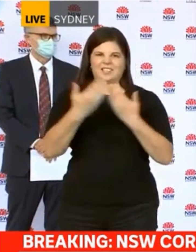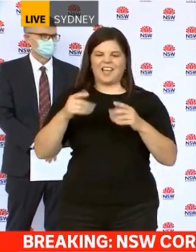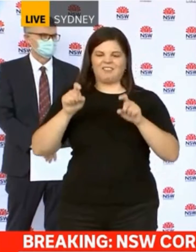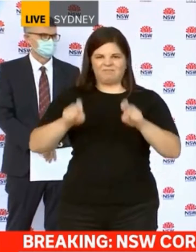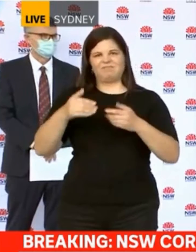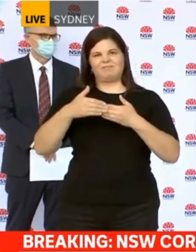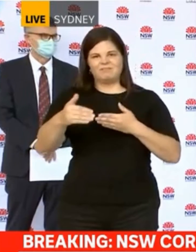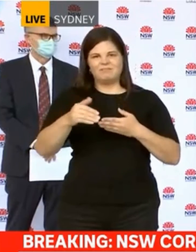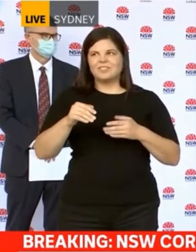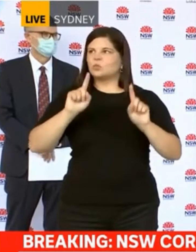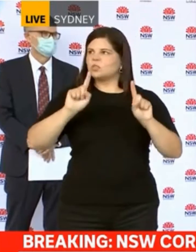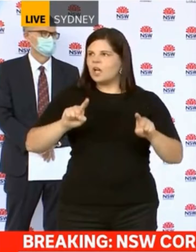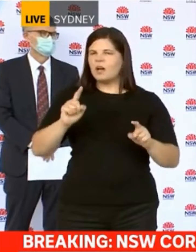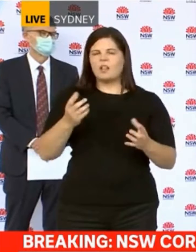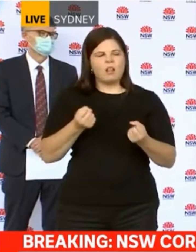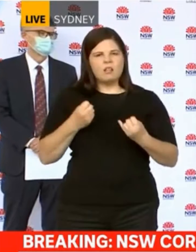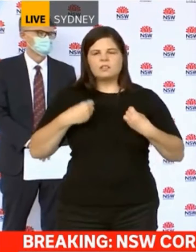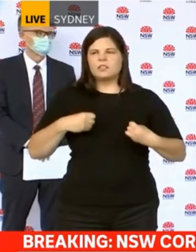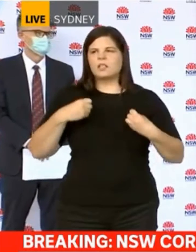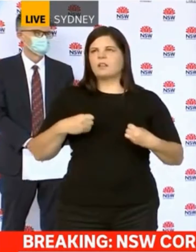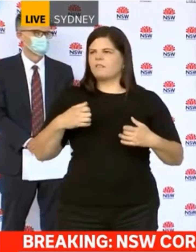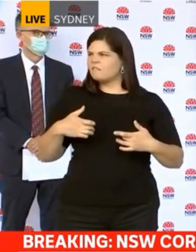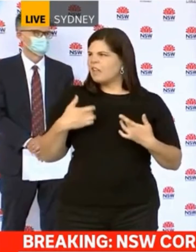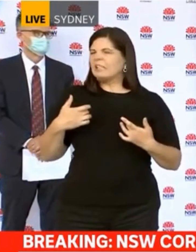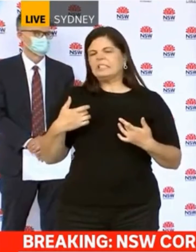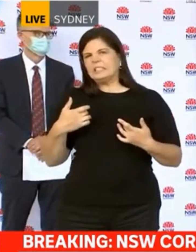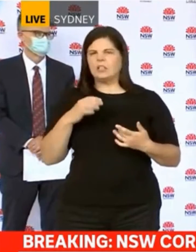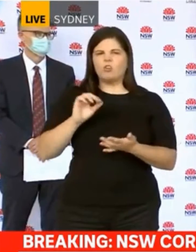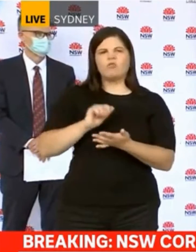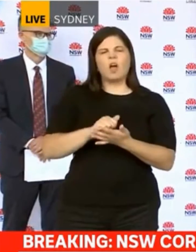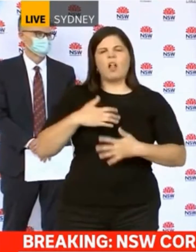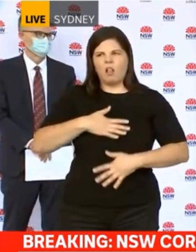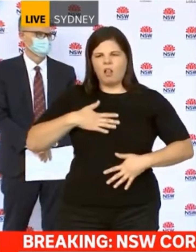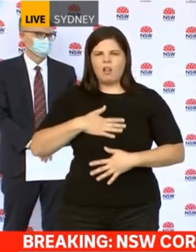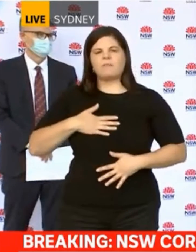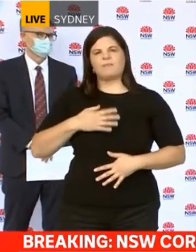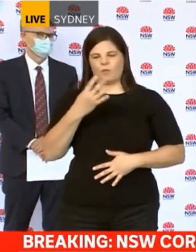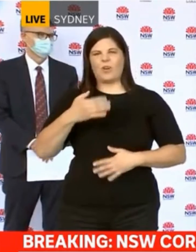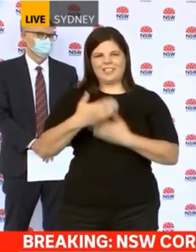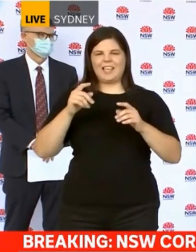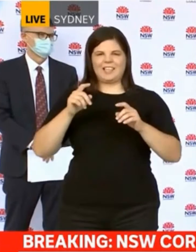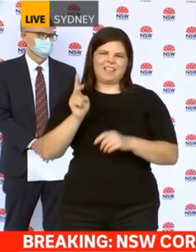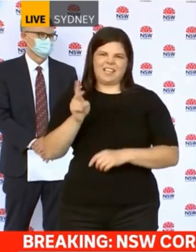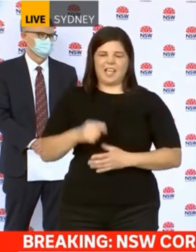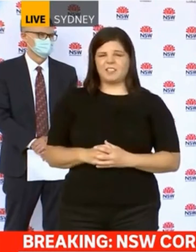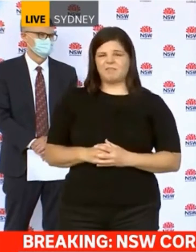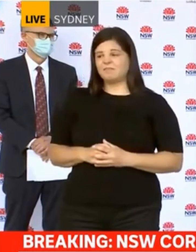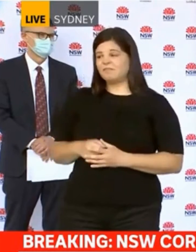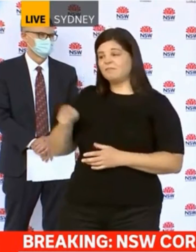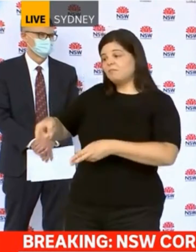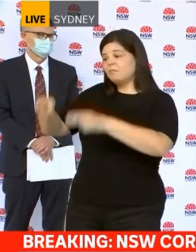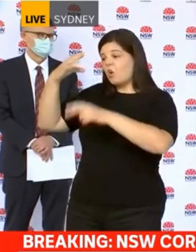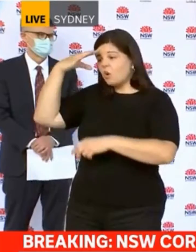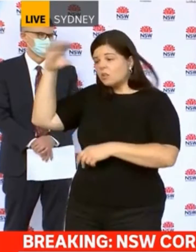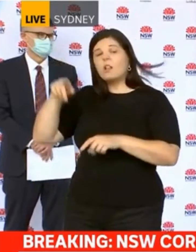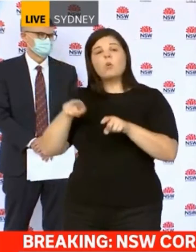timeframe works and is appropriate because we are picking up infections both from people who've been in isolation in quarantine but also out in the community in